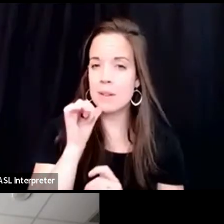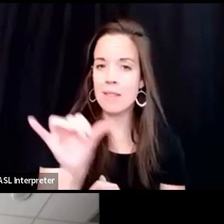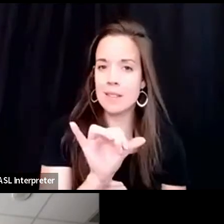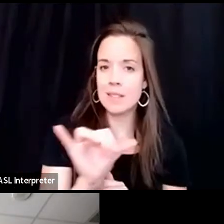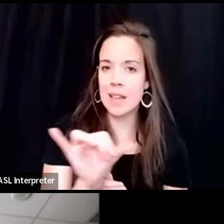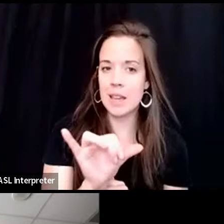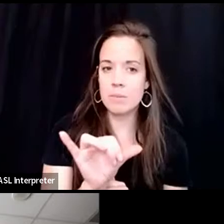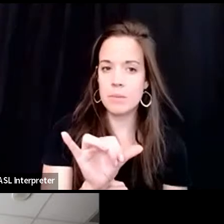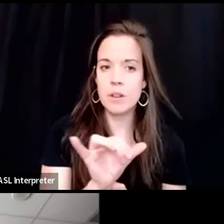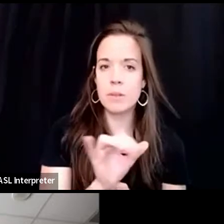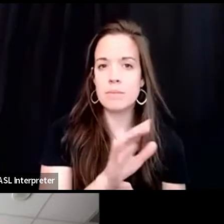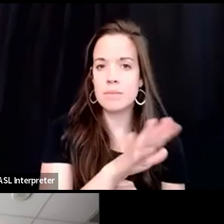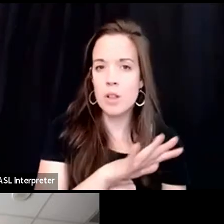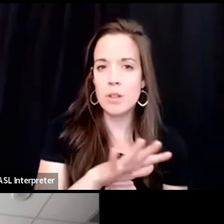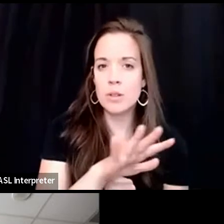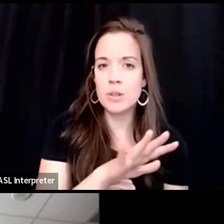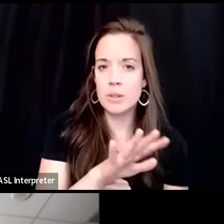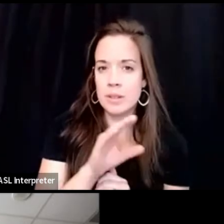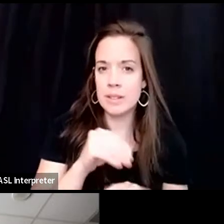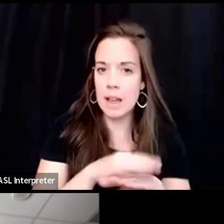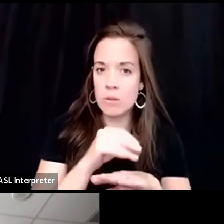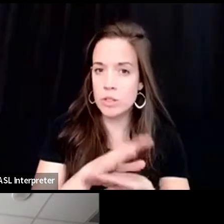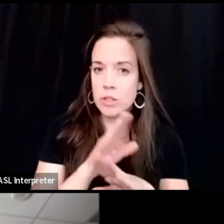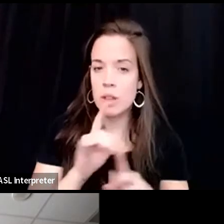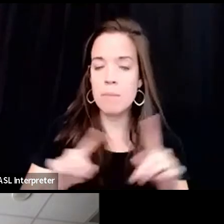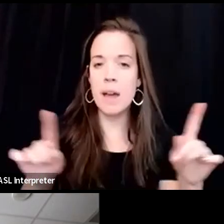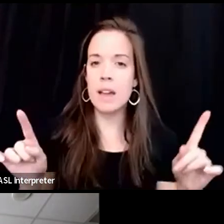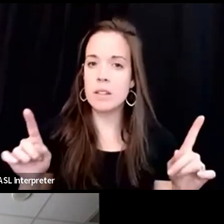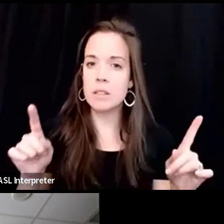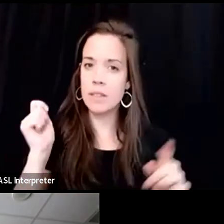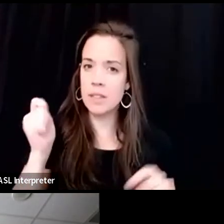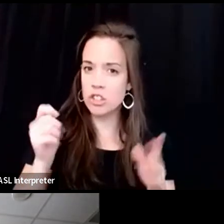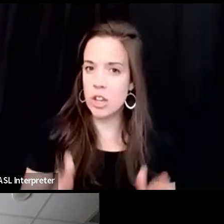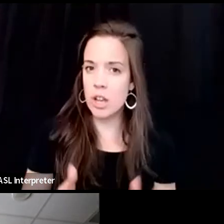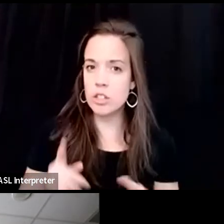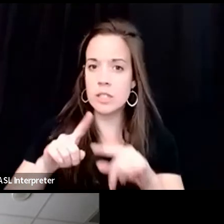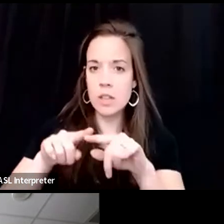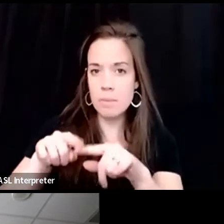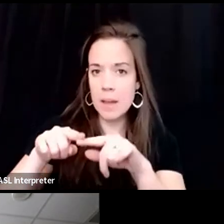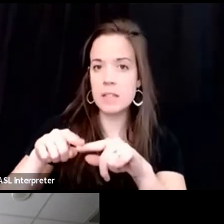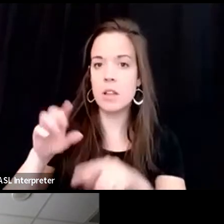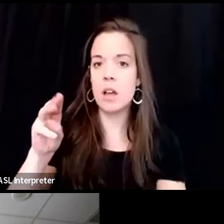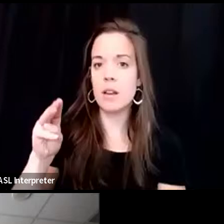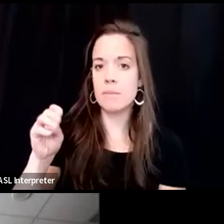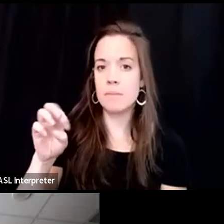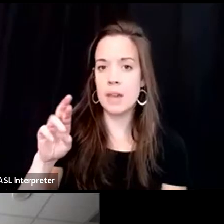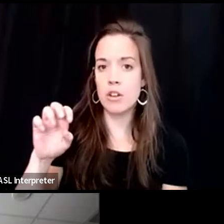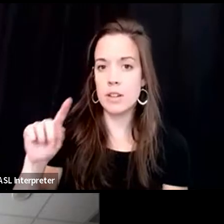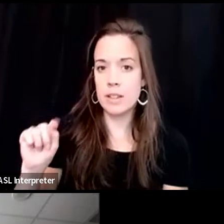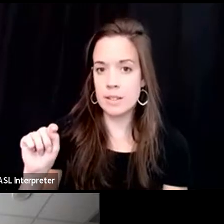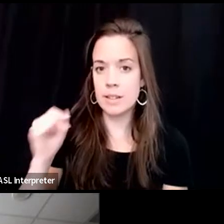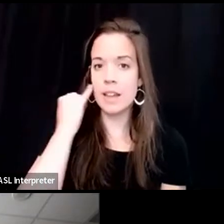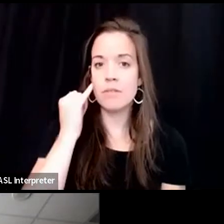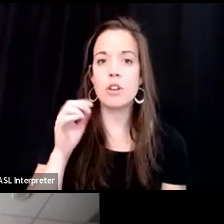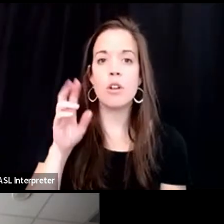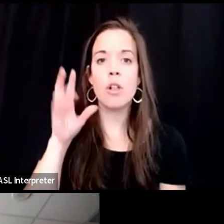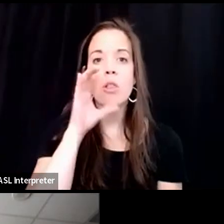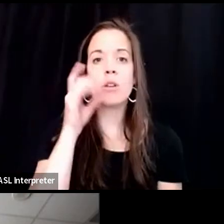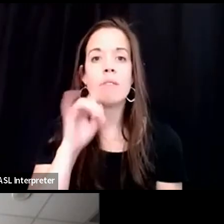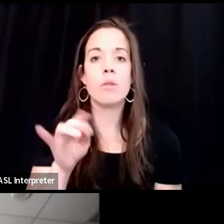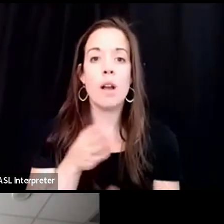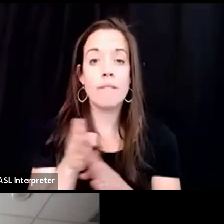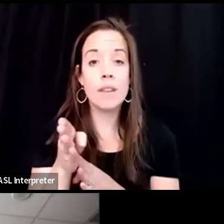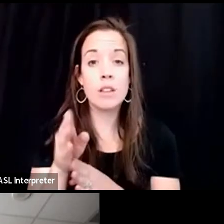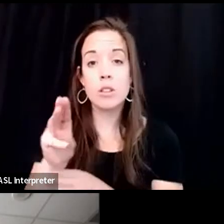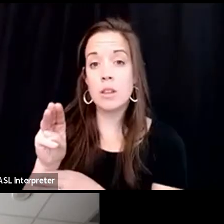counsel, but the judges really base the arguments on merit. So if you're looking for a field where it's really merit